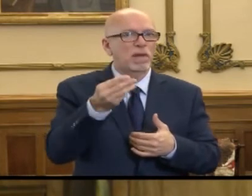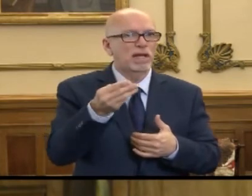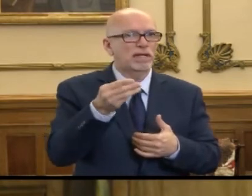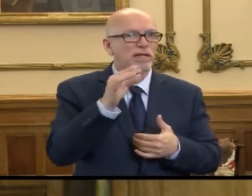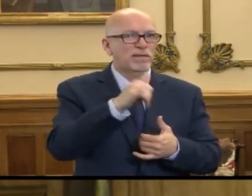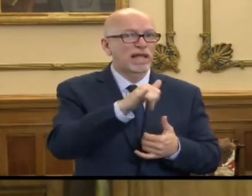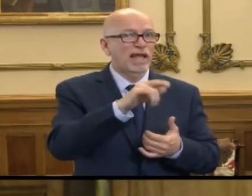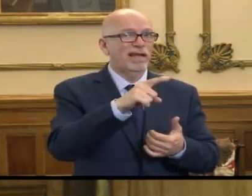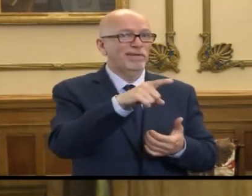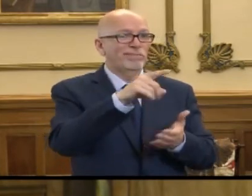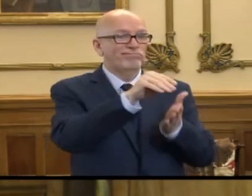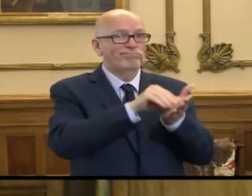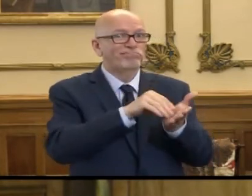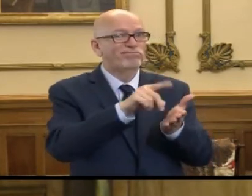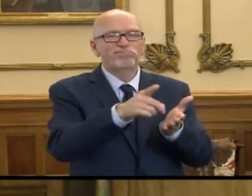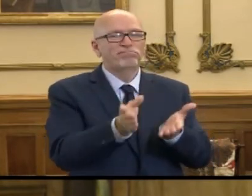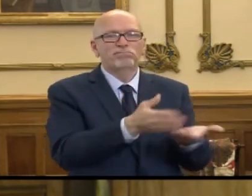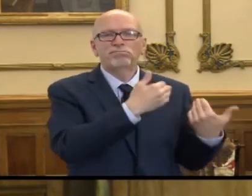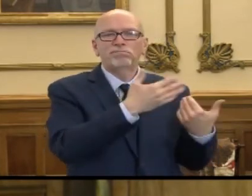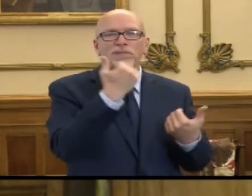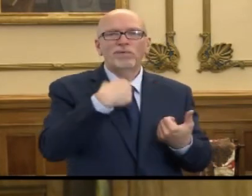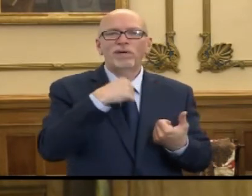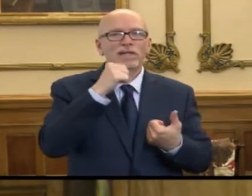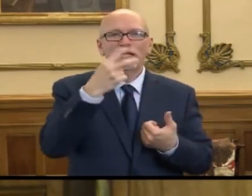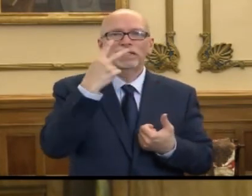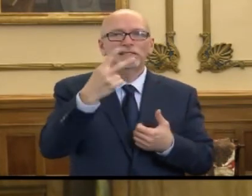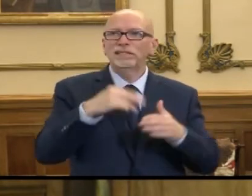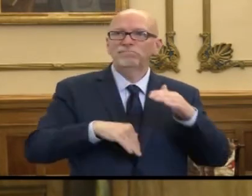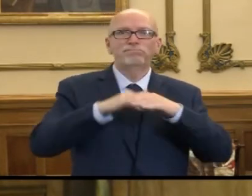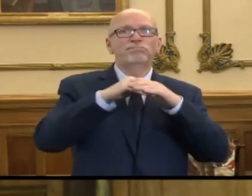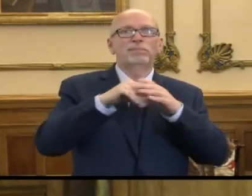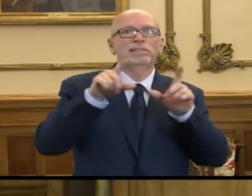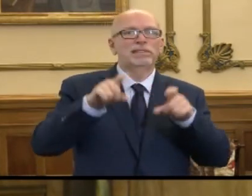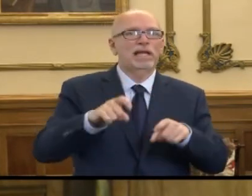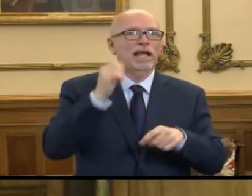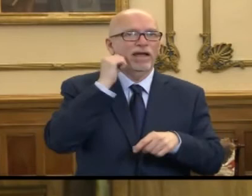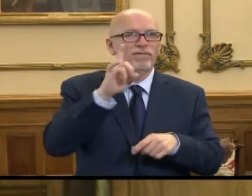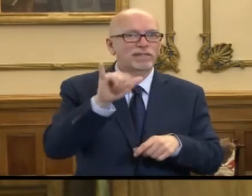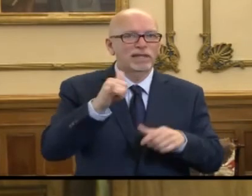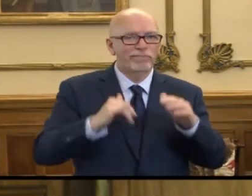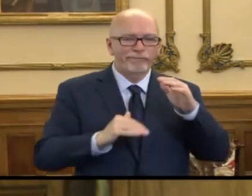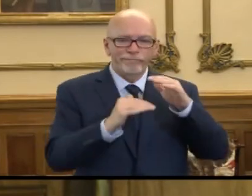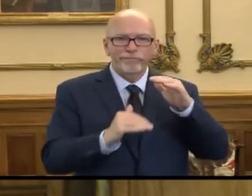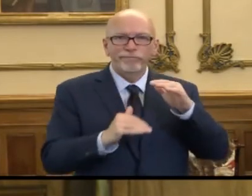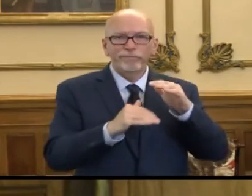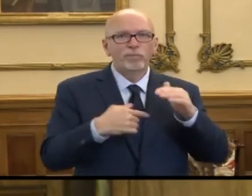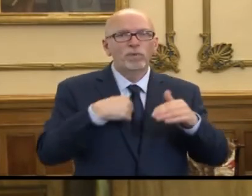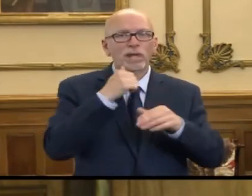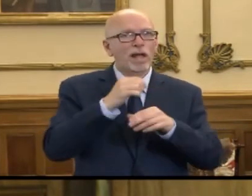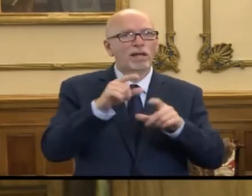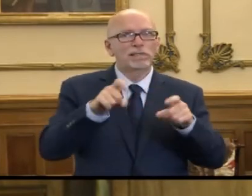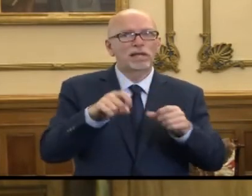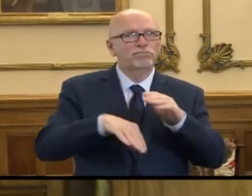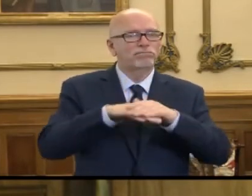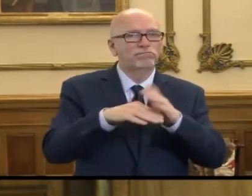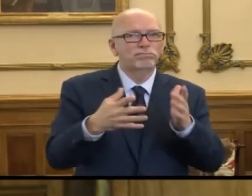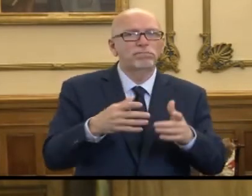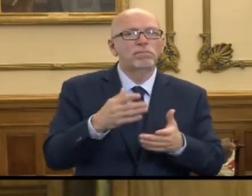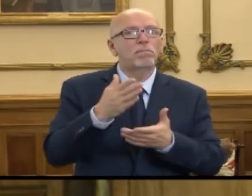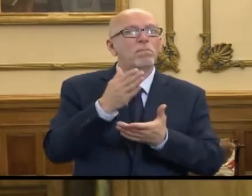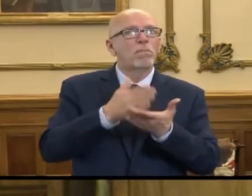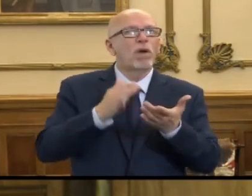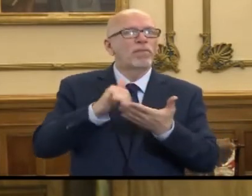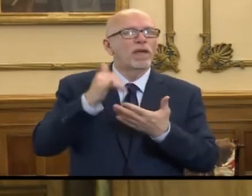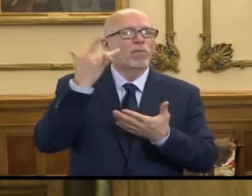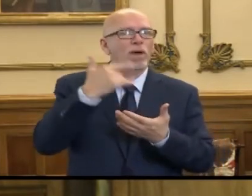altogether because we aren't seeing the maximum number of tests we can do a day actually being sent to us. Part of that is why